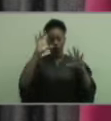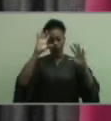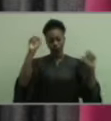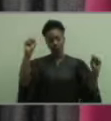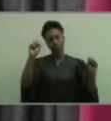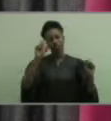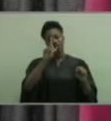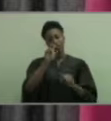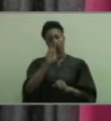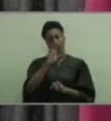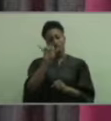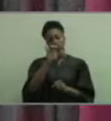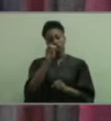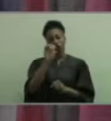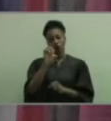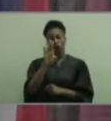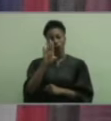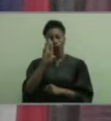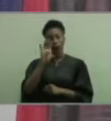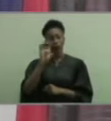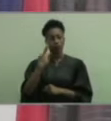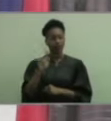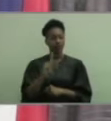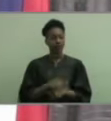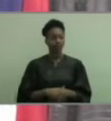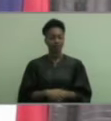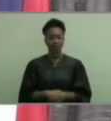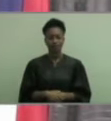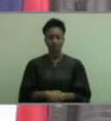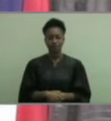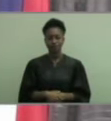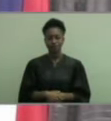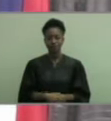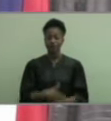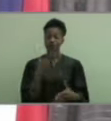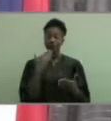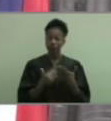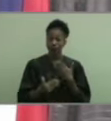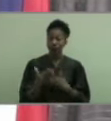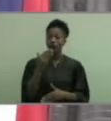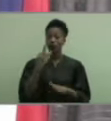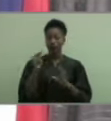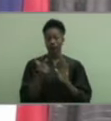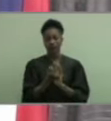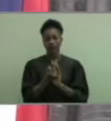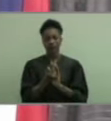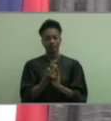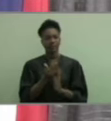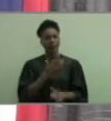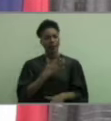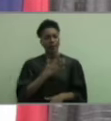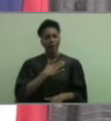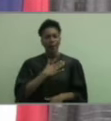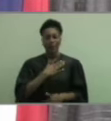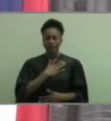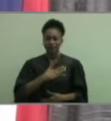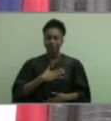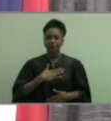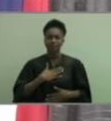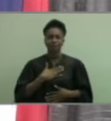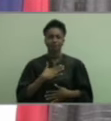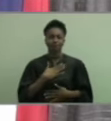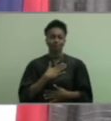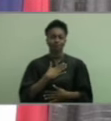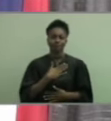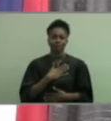introduce Joe Buck for closing remarks. Dr. Buck. Good morning, graduates. It's my pleasure to